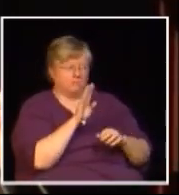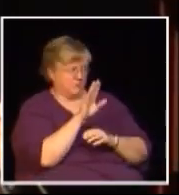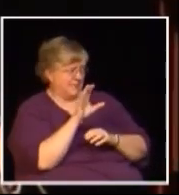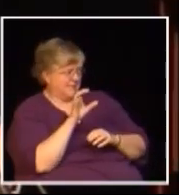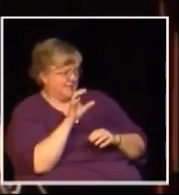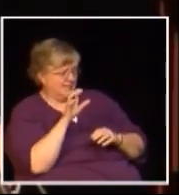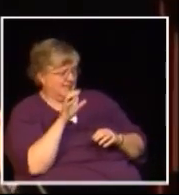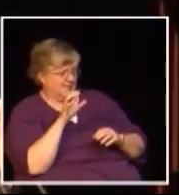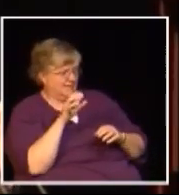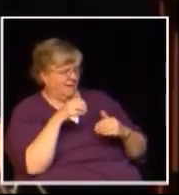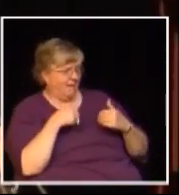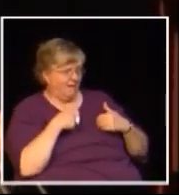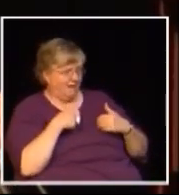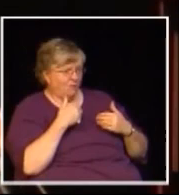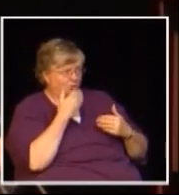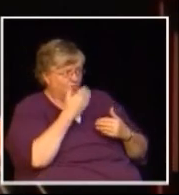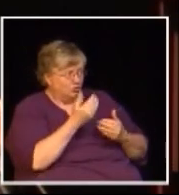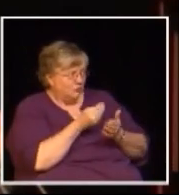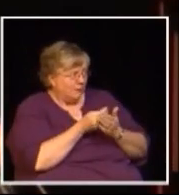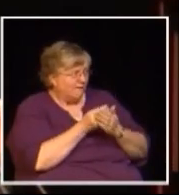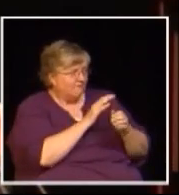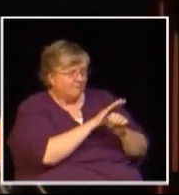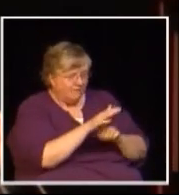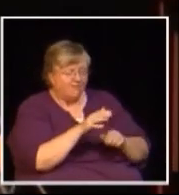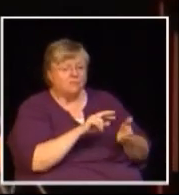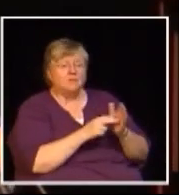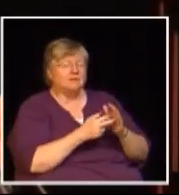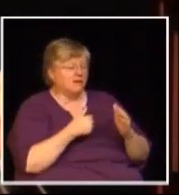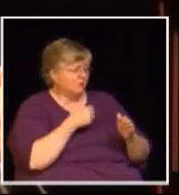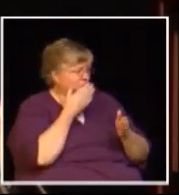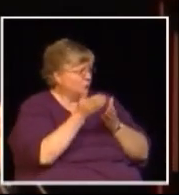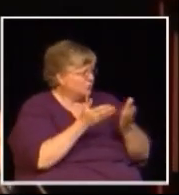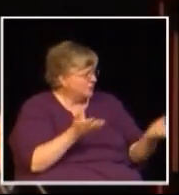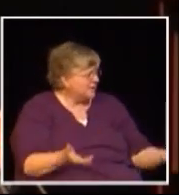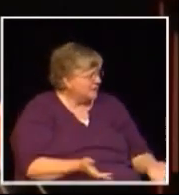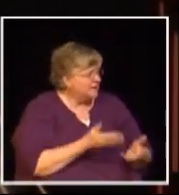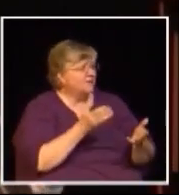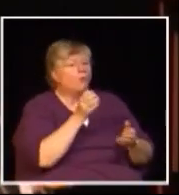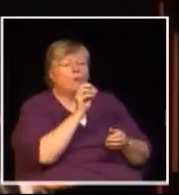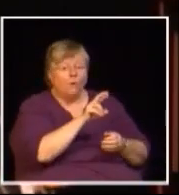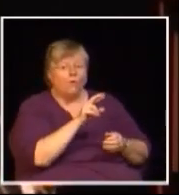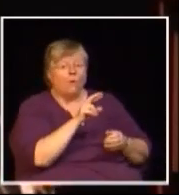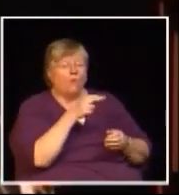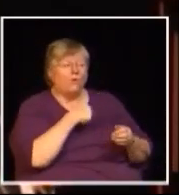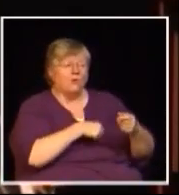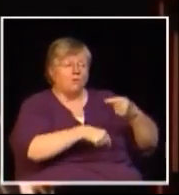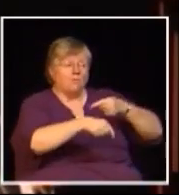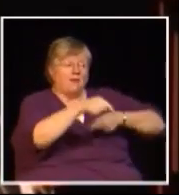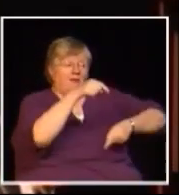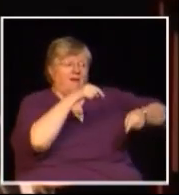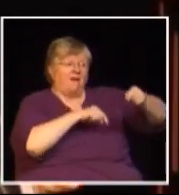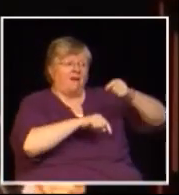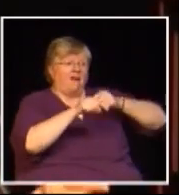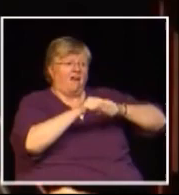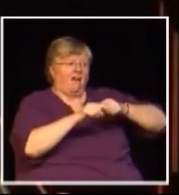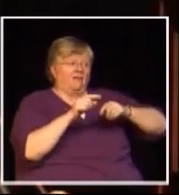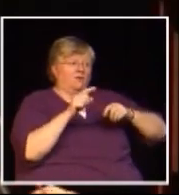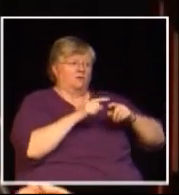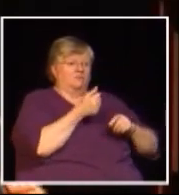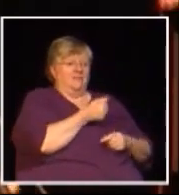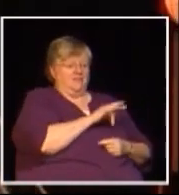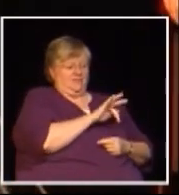economy in this province where we can afford the social services that we need and the difference of going backwards to a 1948 tax